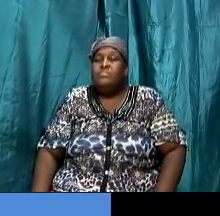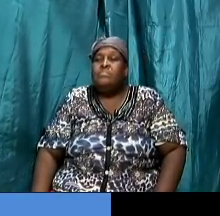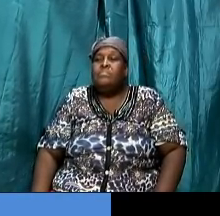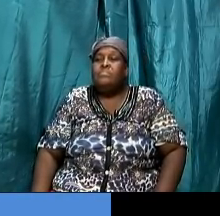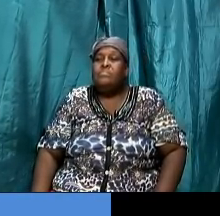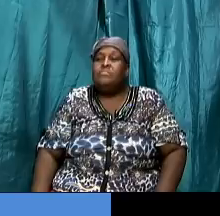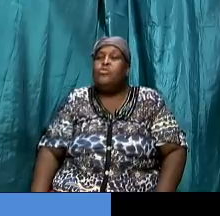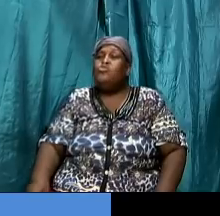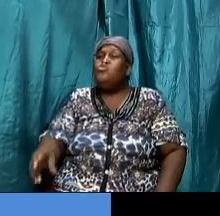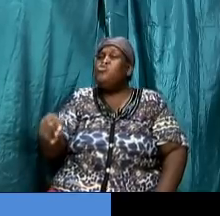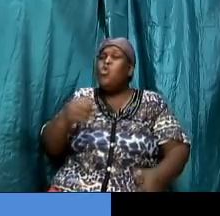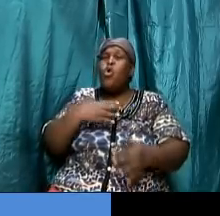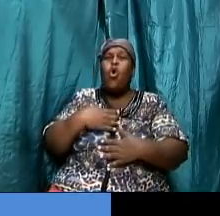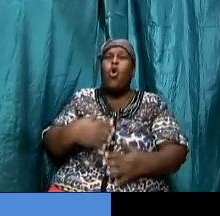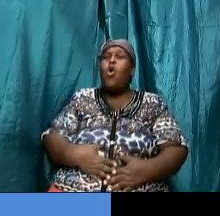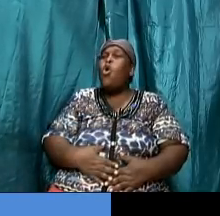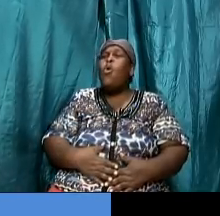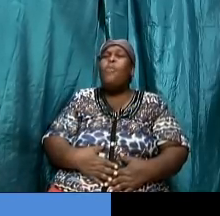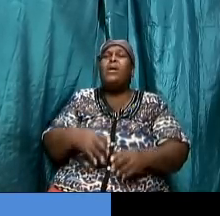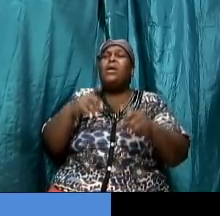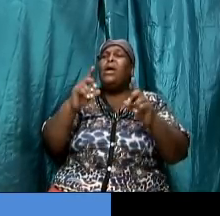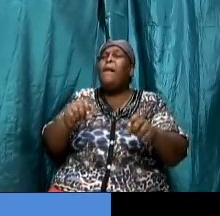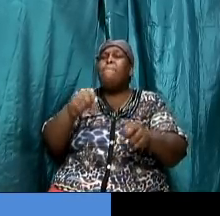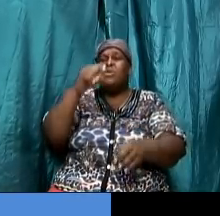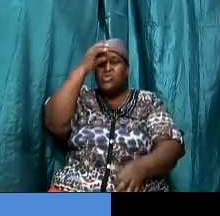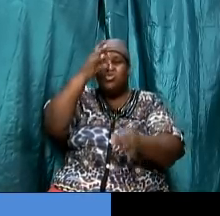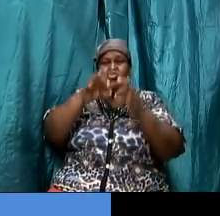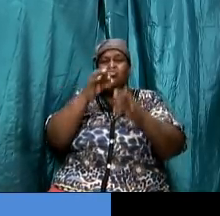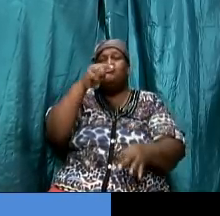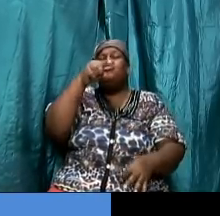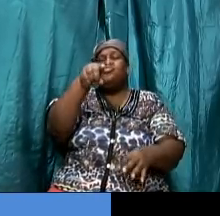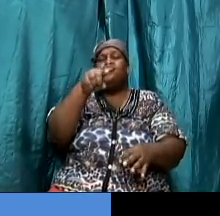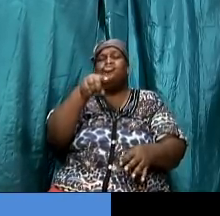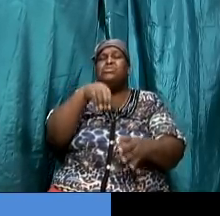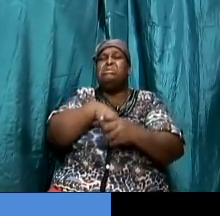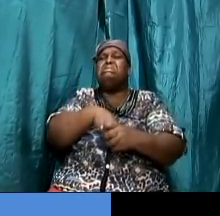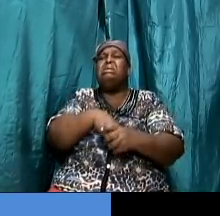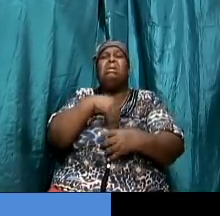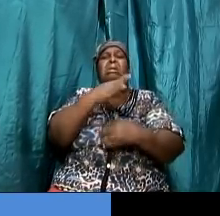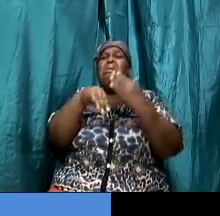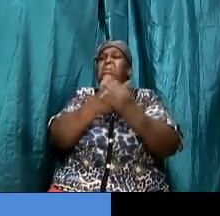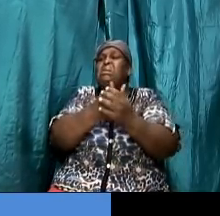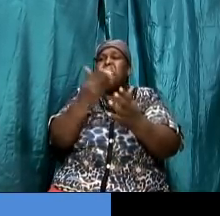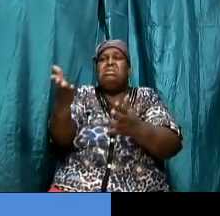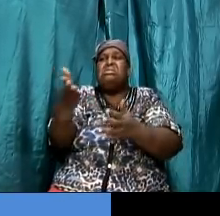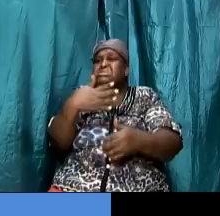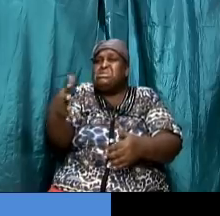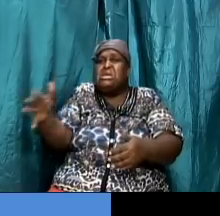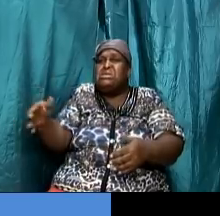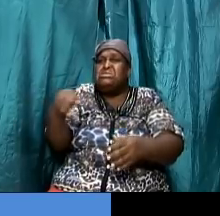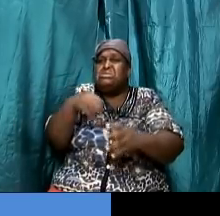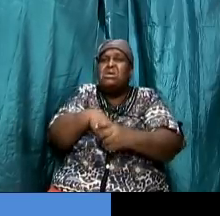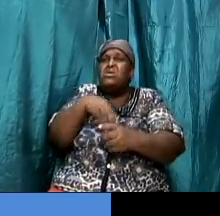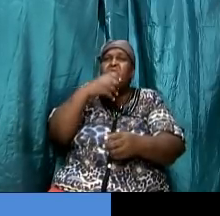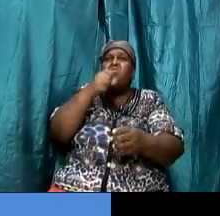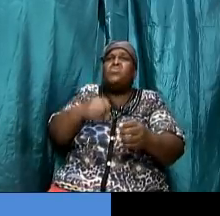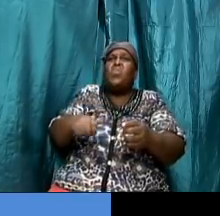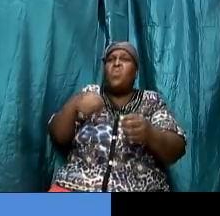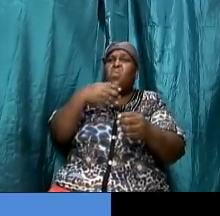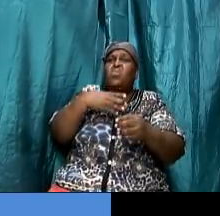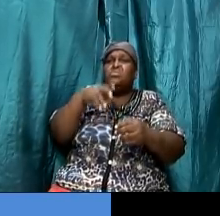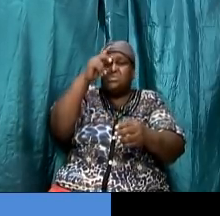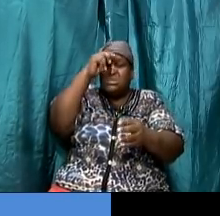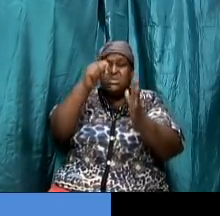so nobody is supposed to judge you in these things because what they had in the old testament was just the shadow